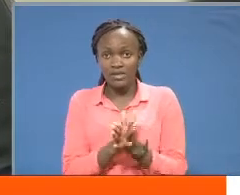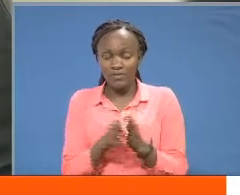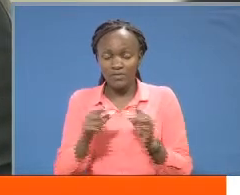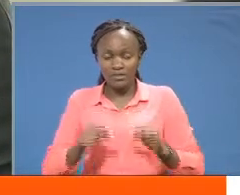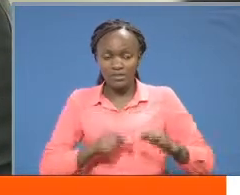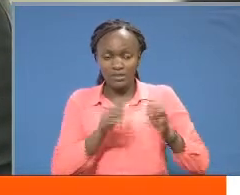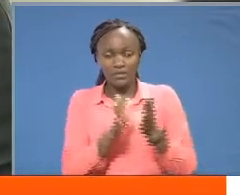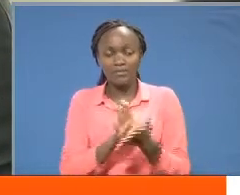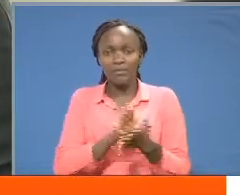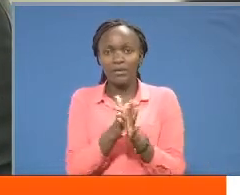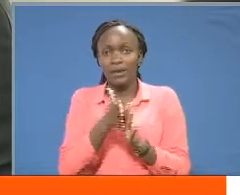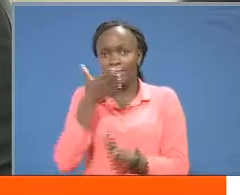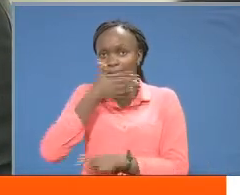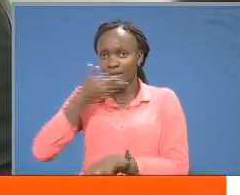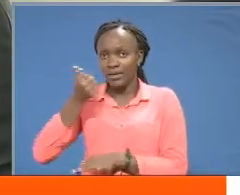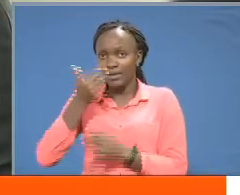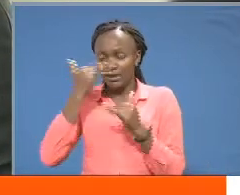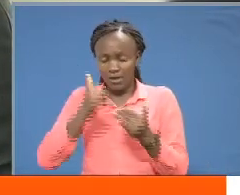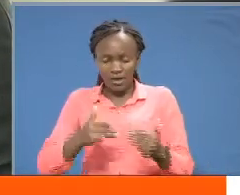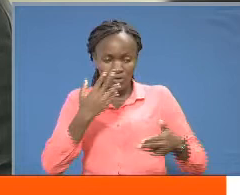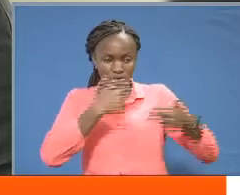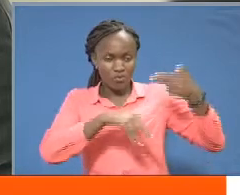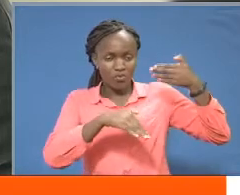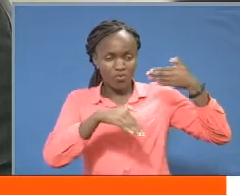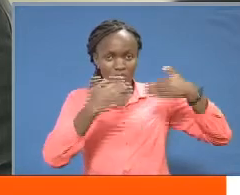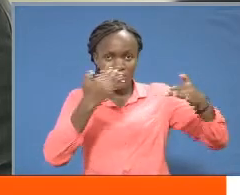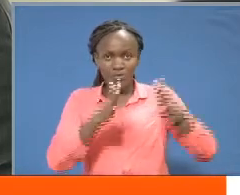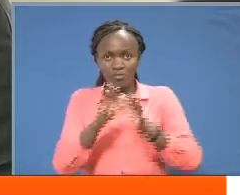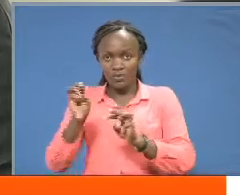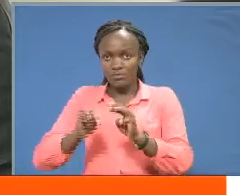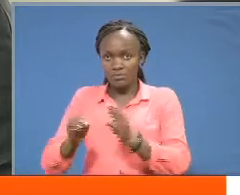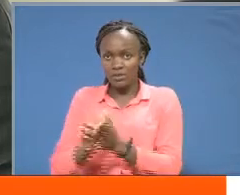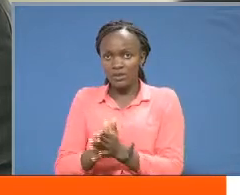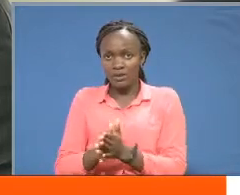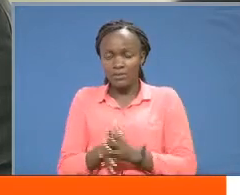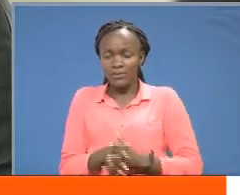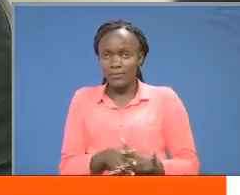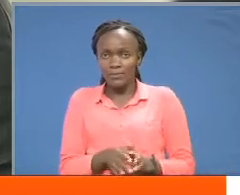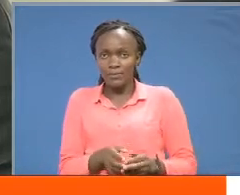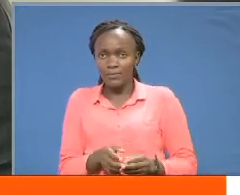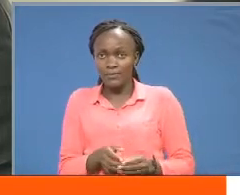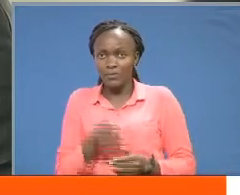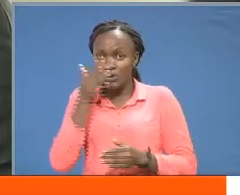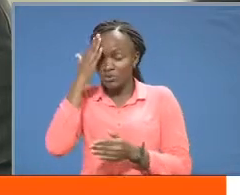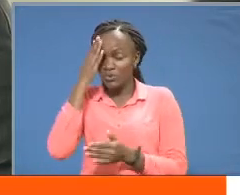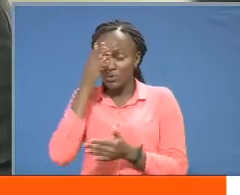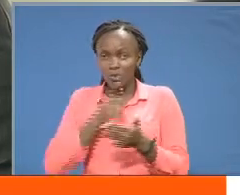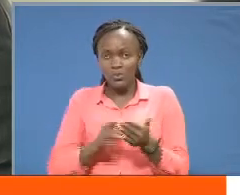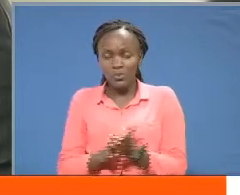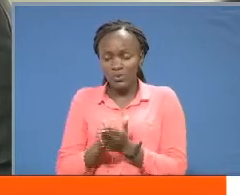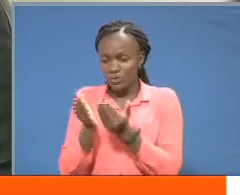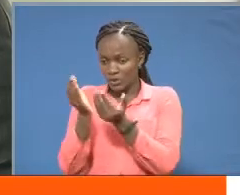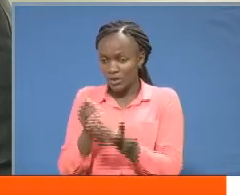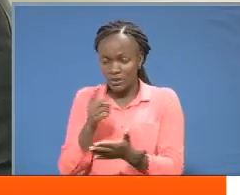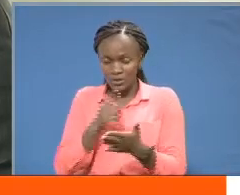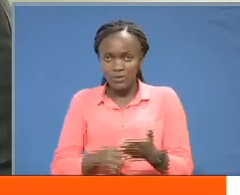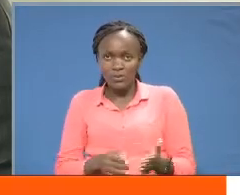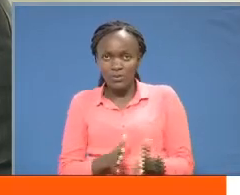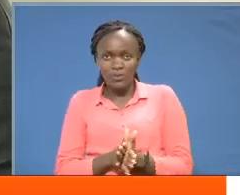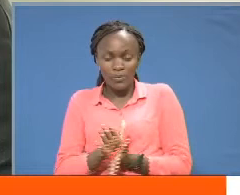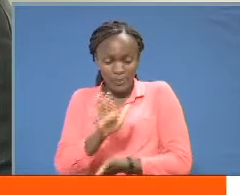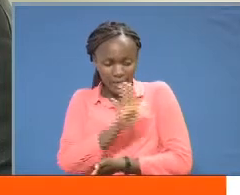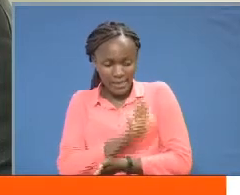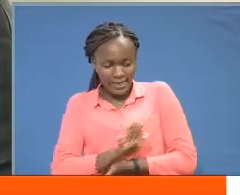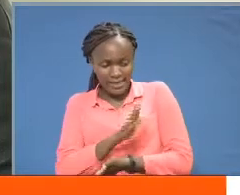effective and so the university management rightfully realized that we needed a